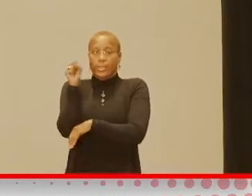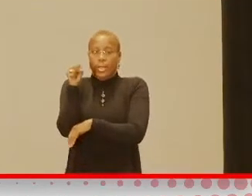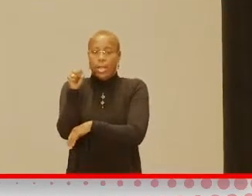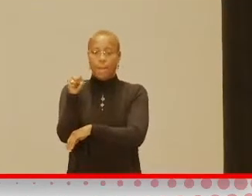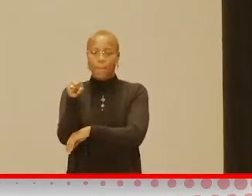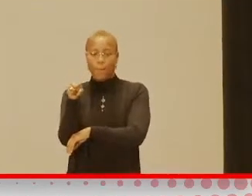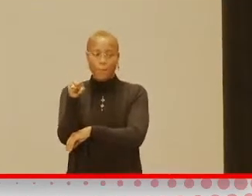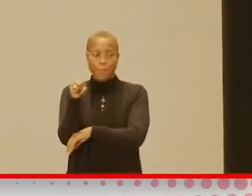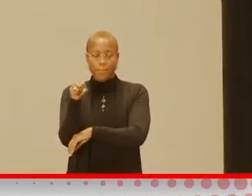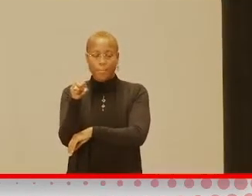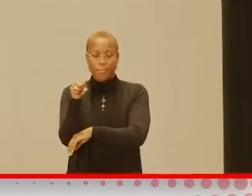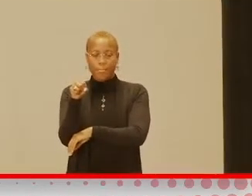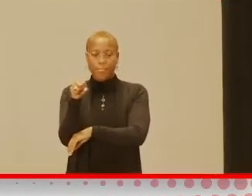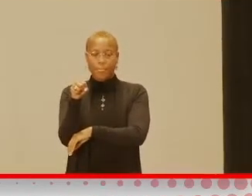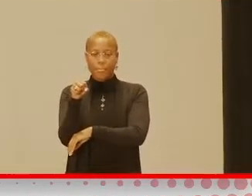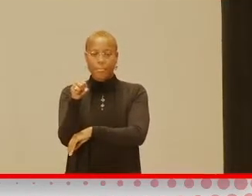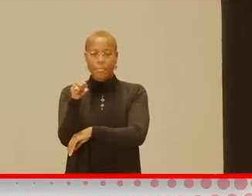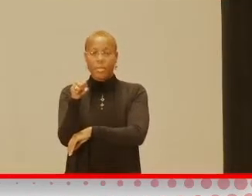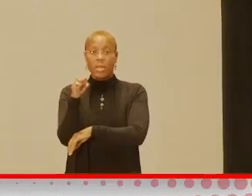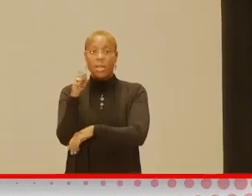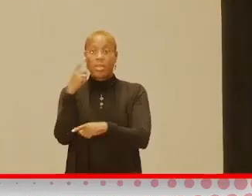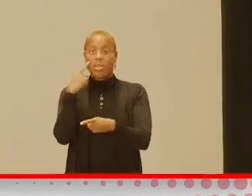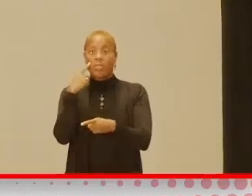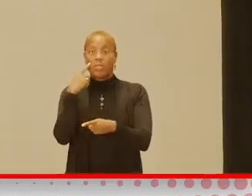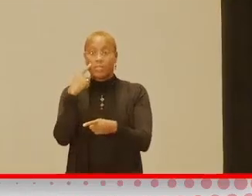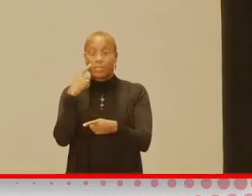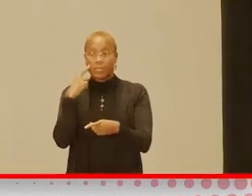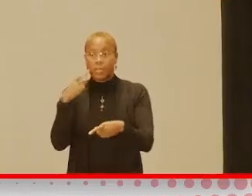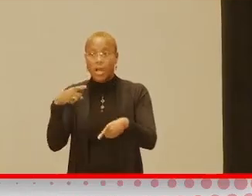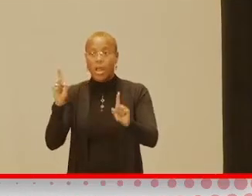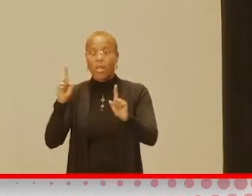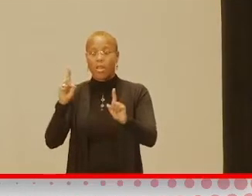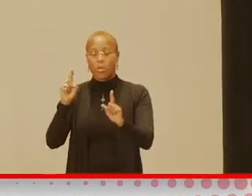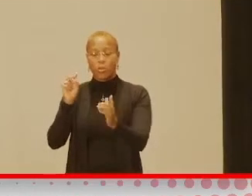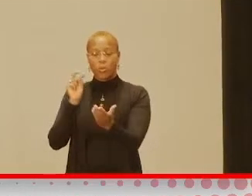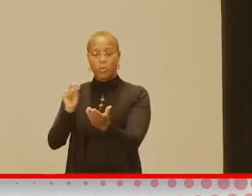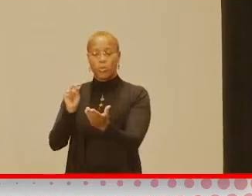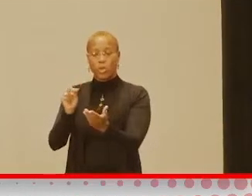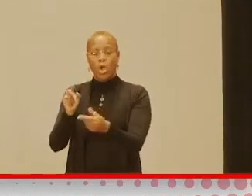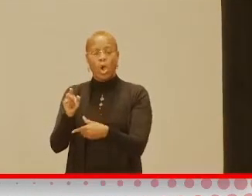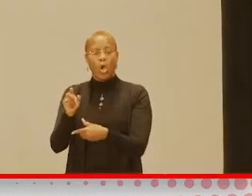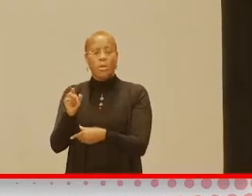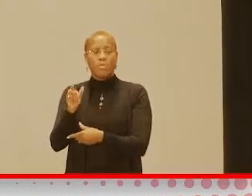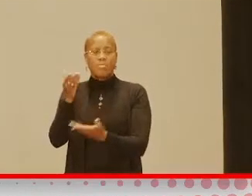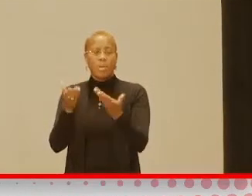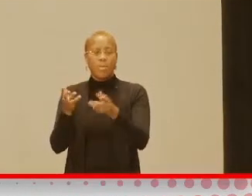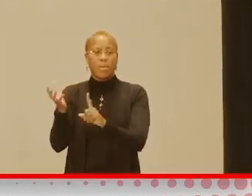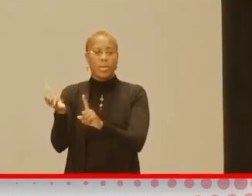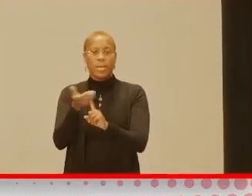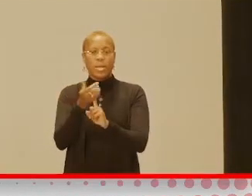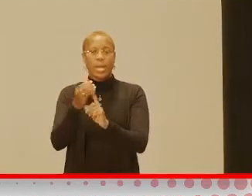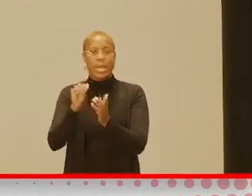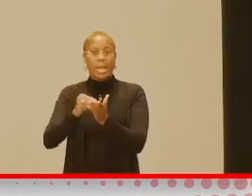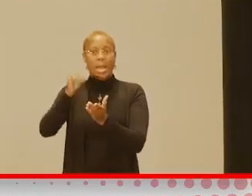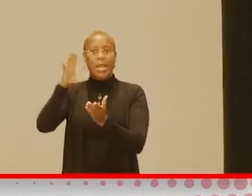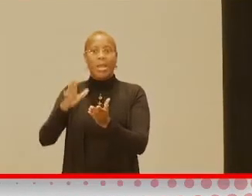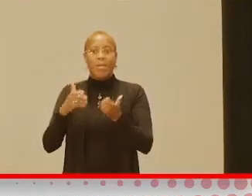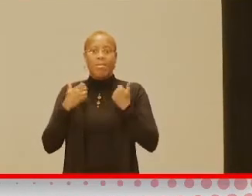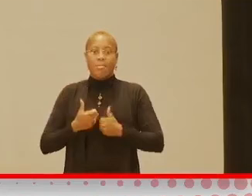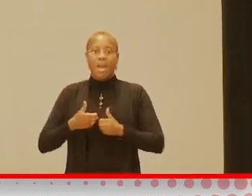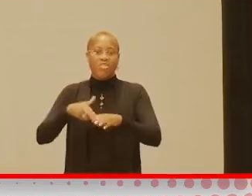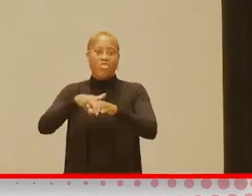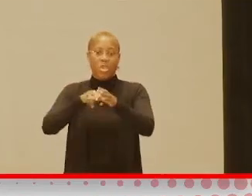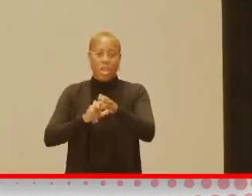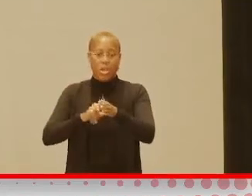And, you know, we find the need to start looking into possibly getting, you know, expensive bath chairs and